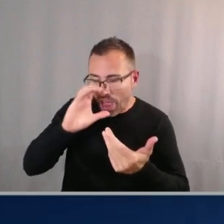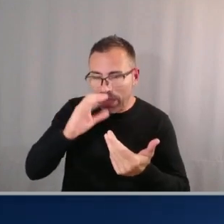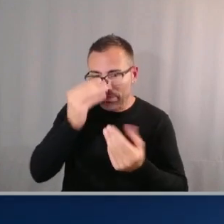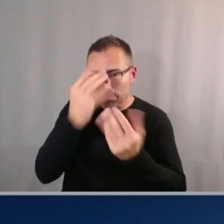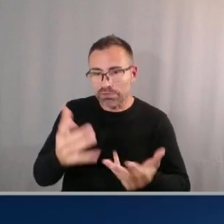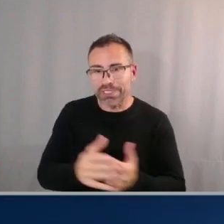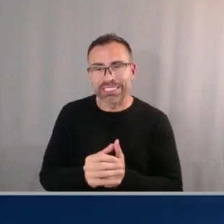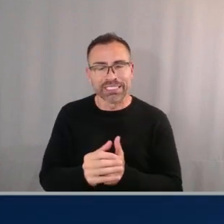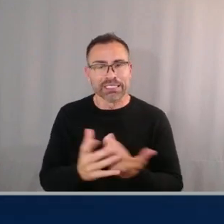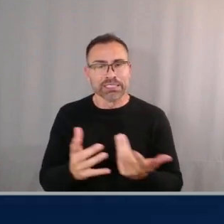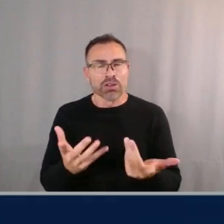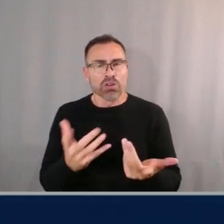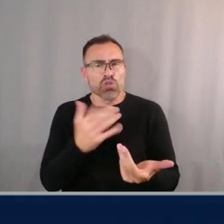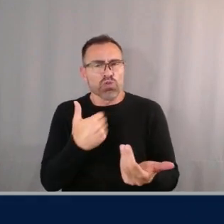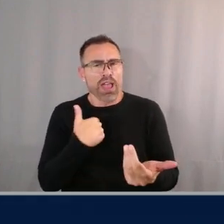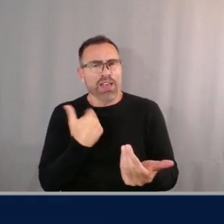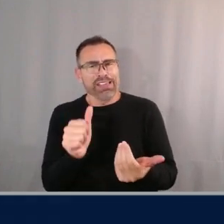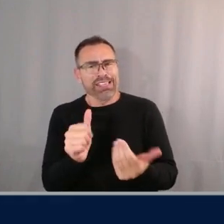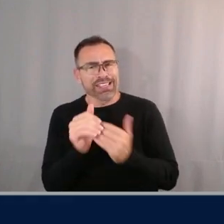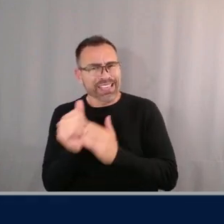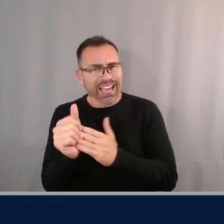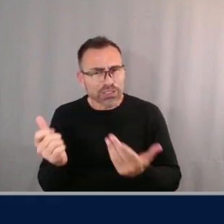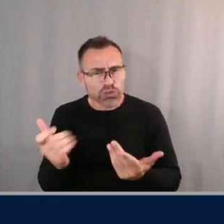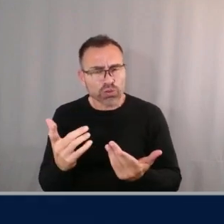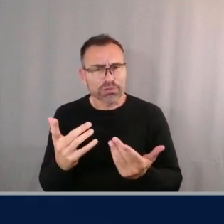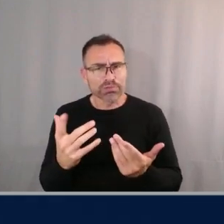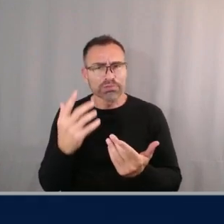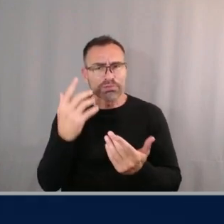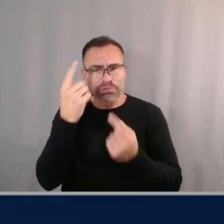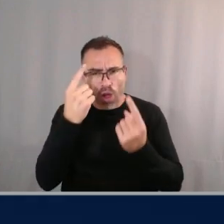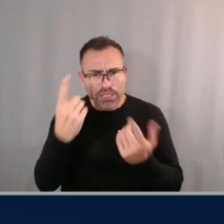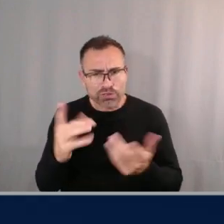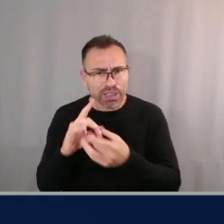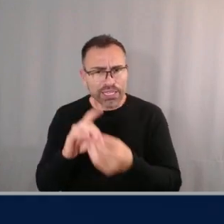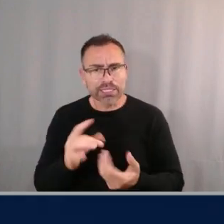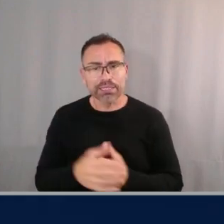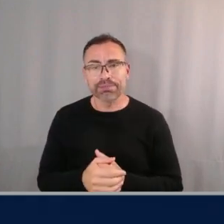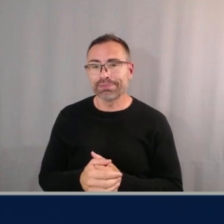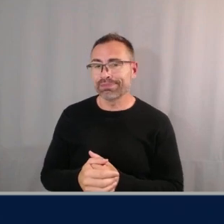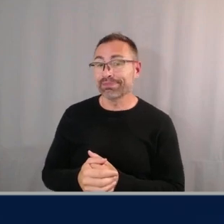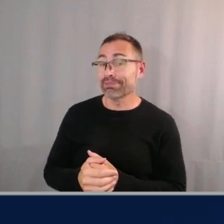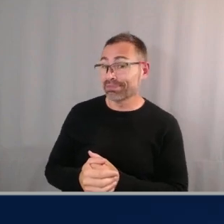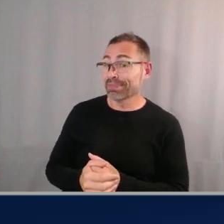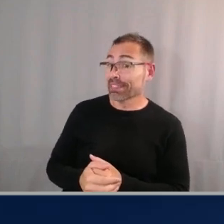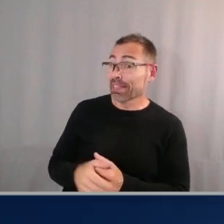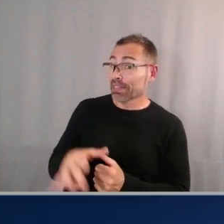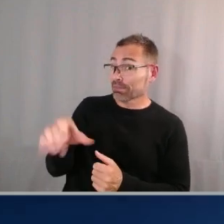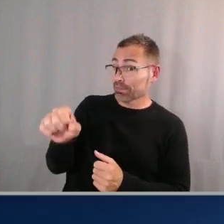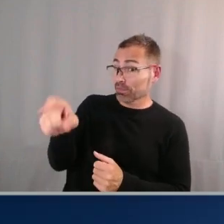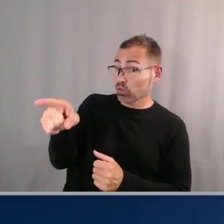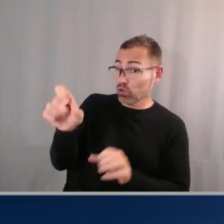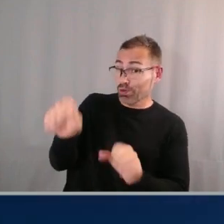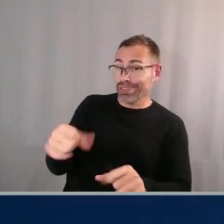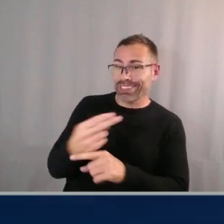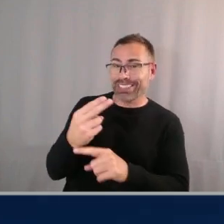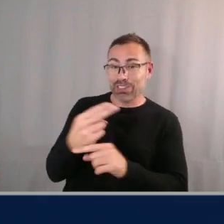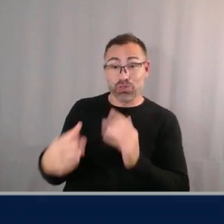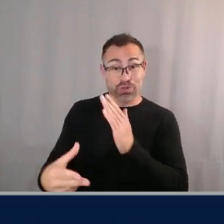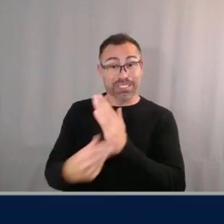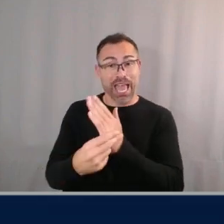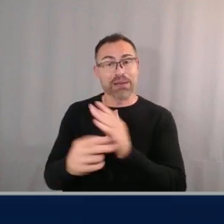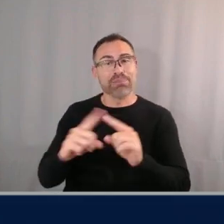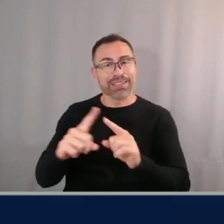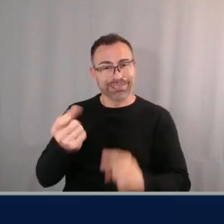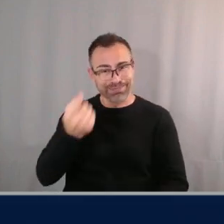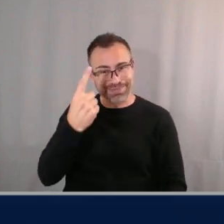thoughts about this well again a very timely question you can use tags to do that but I hear you on the cost we